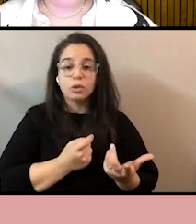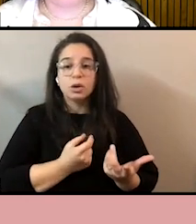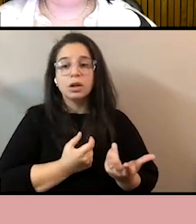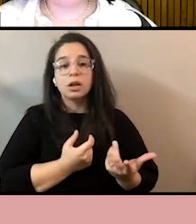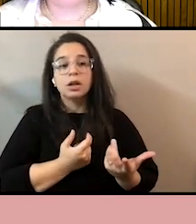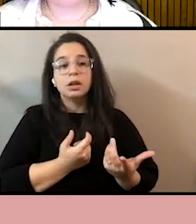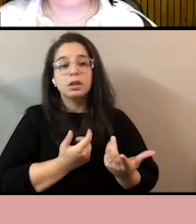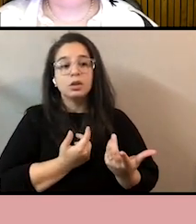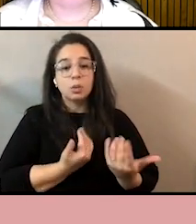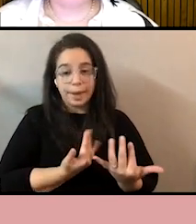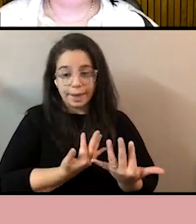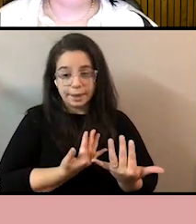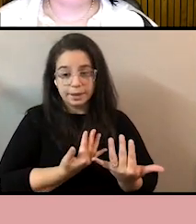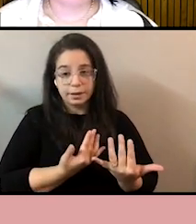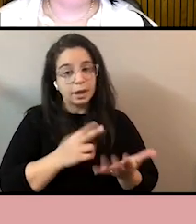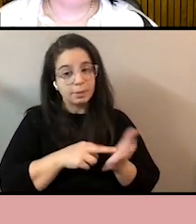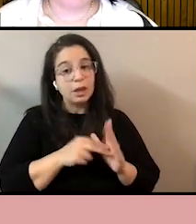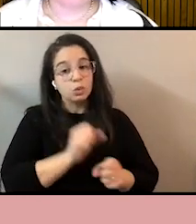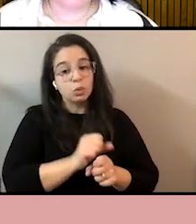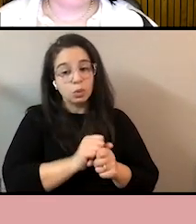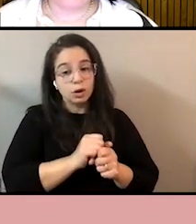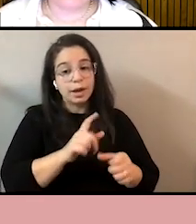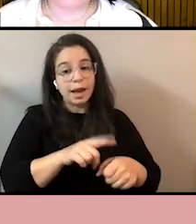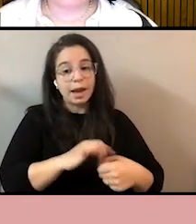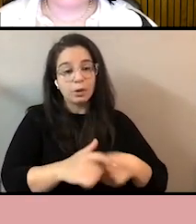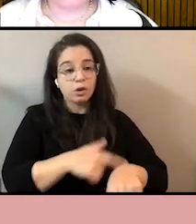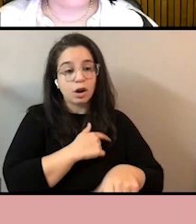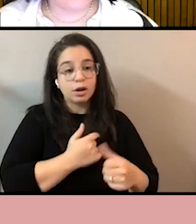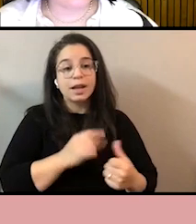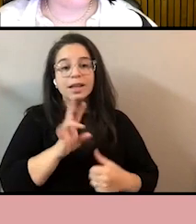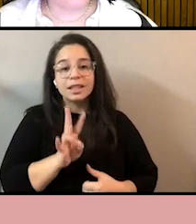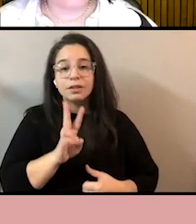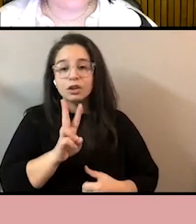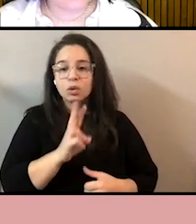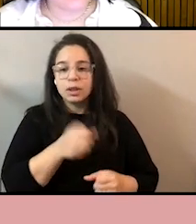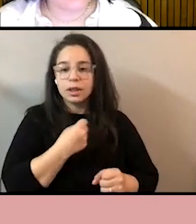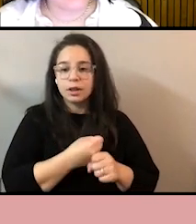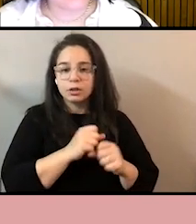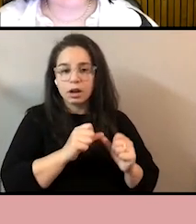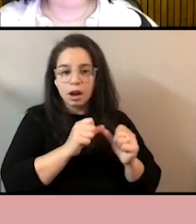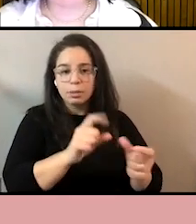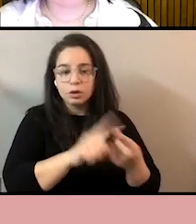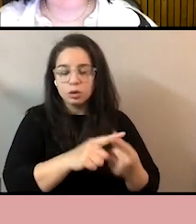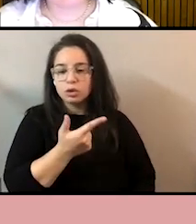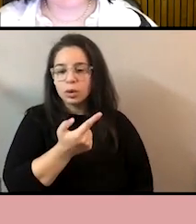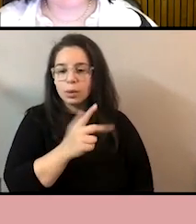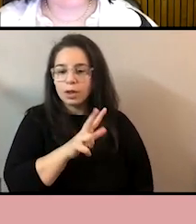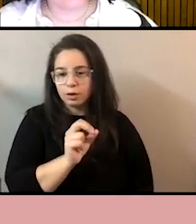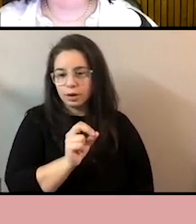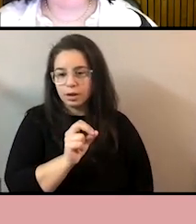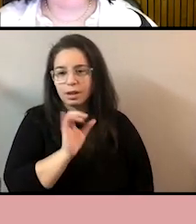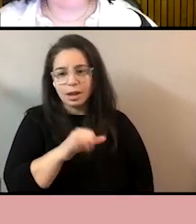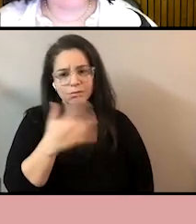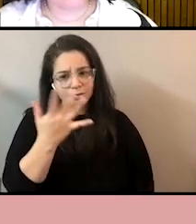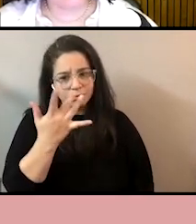an additional 72 years for our equal payday 2130. That's an incredibly long